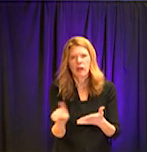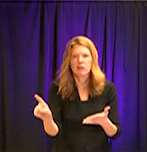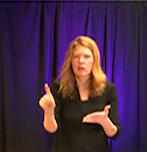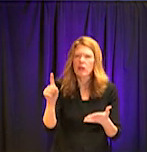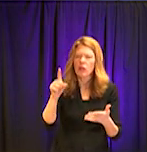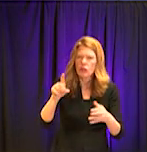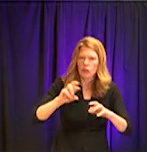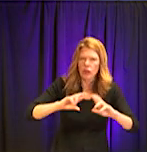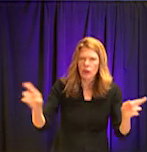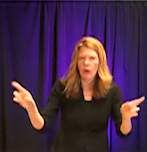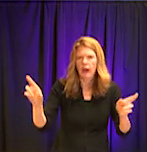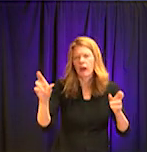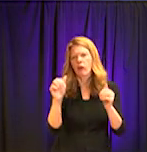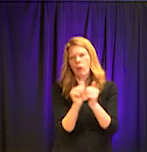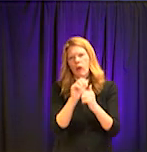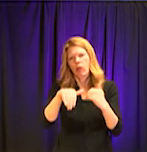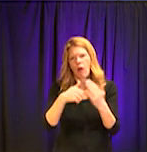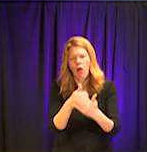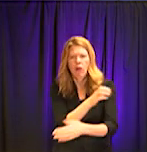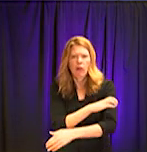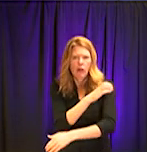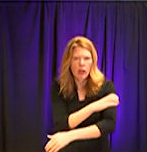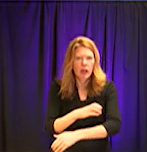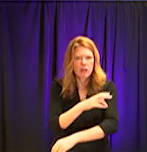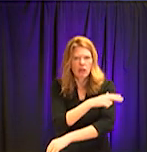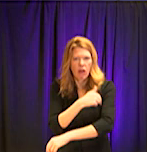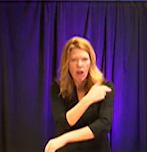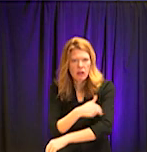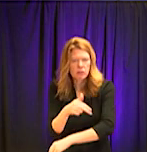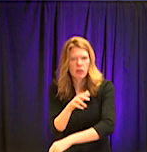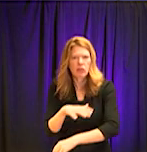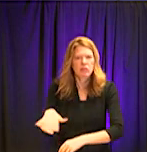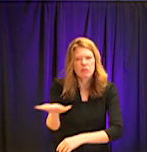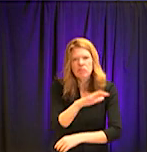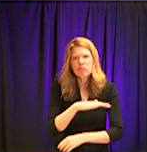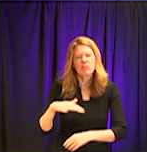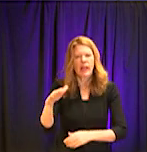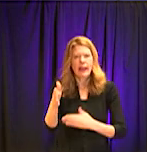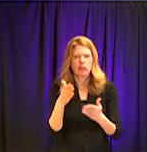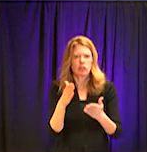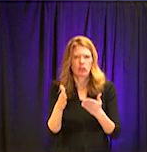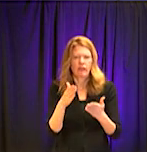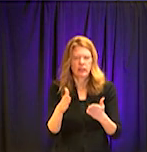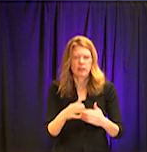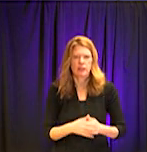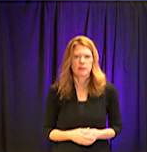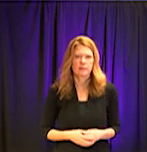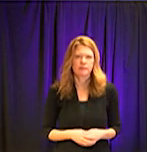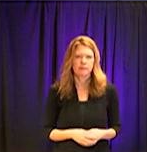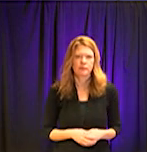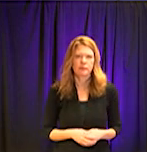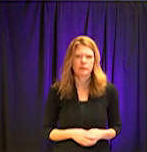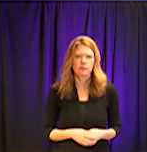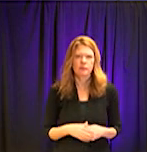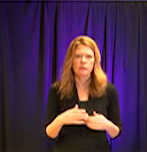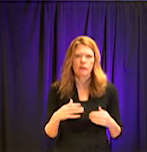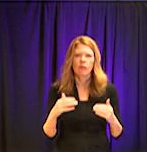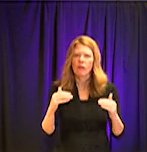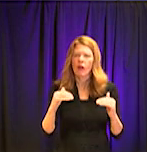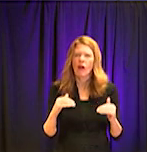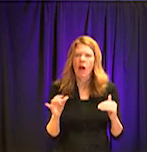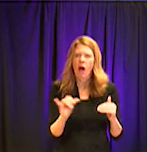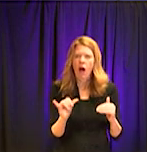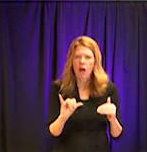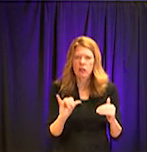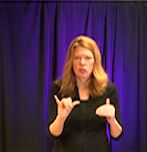in this COVID-19 outbreak. And in doing that, it's obvious that not everything looks like it